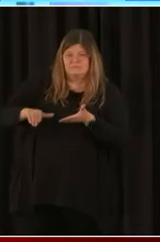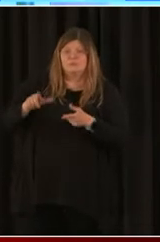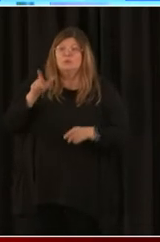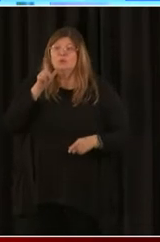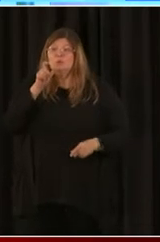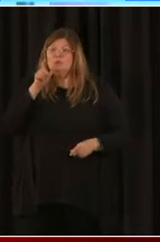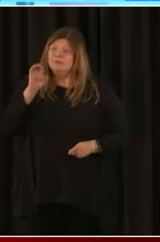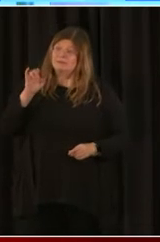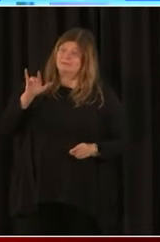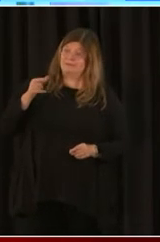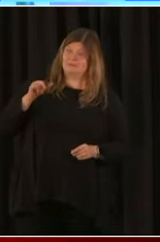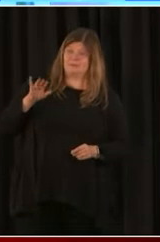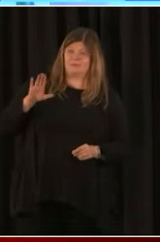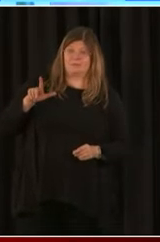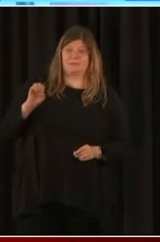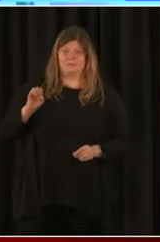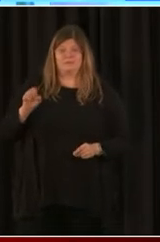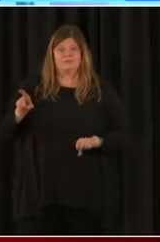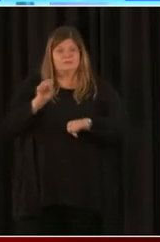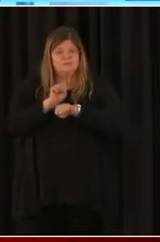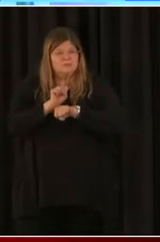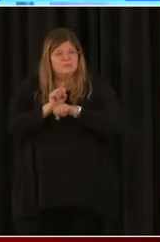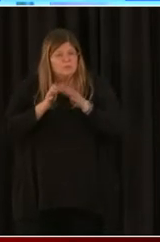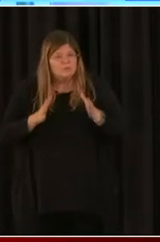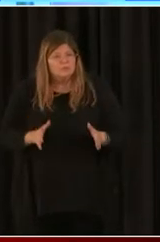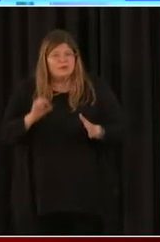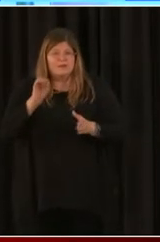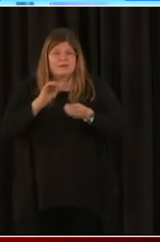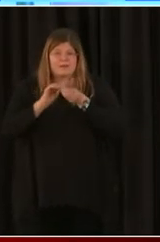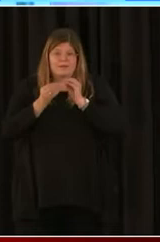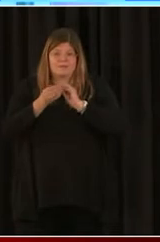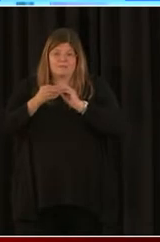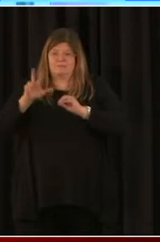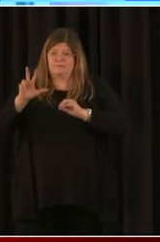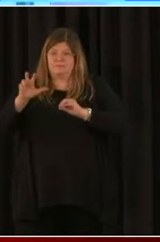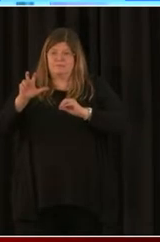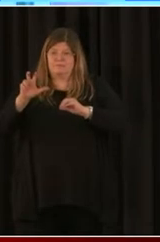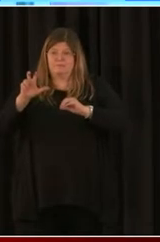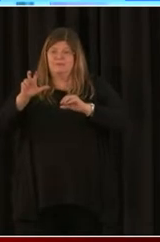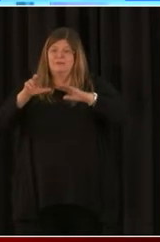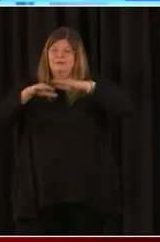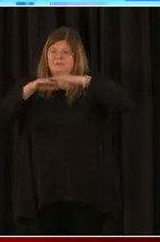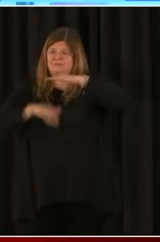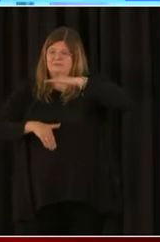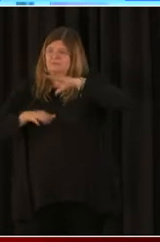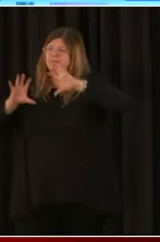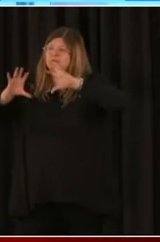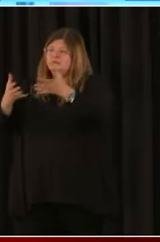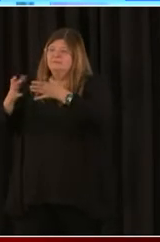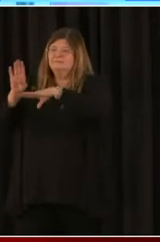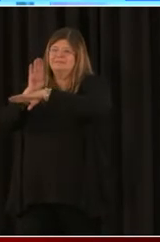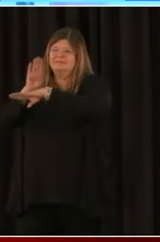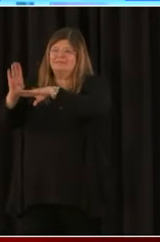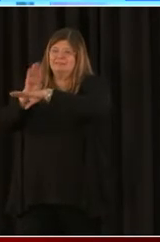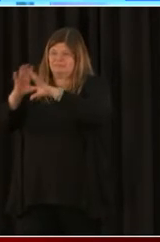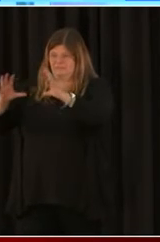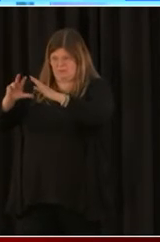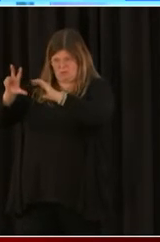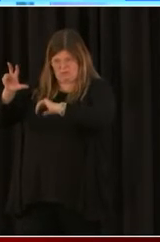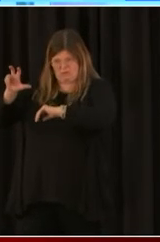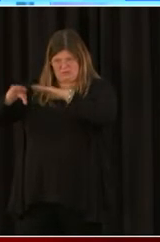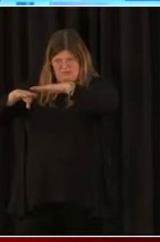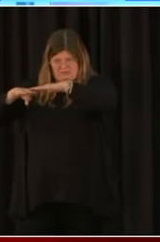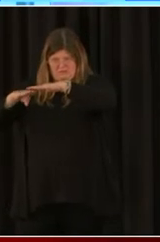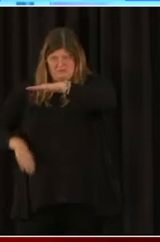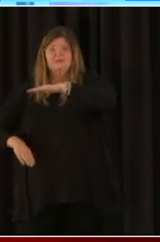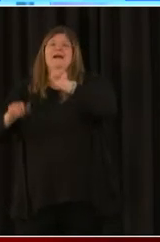They have used or will use the full amount of their first PPP. You have to be able to demonstrate at least a